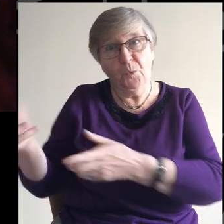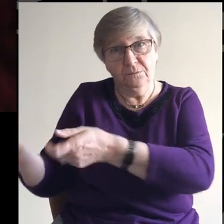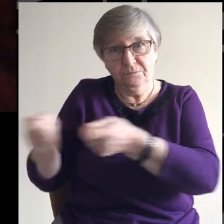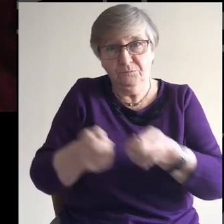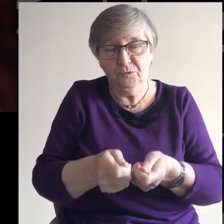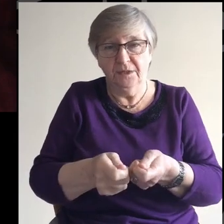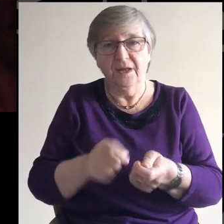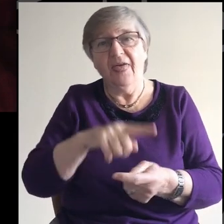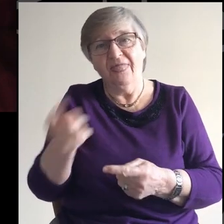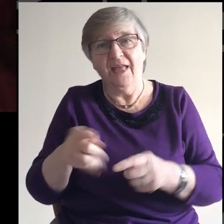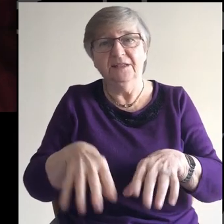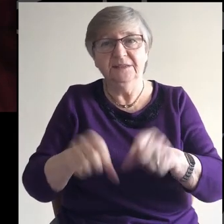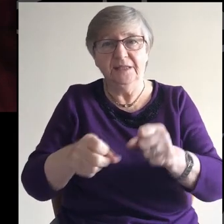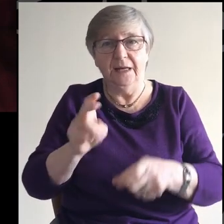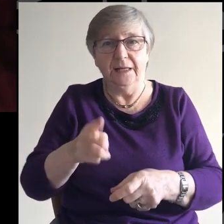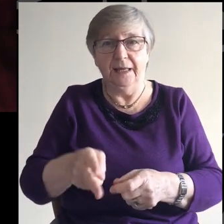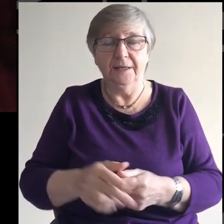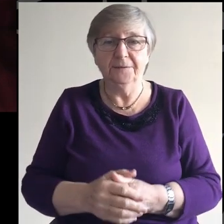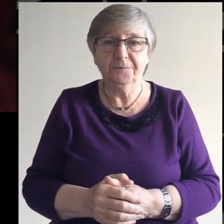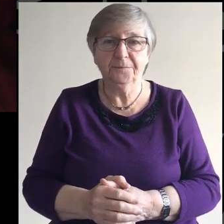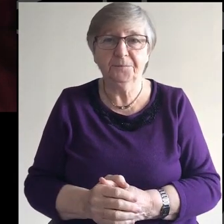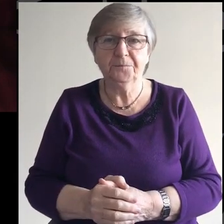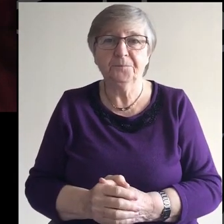able to take part fully.